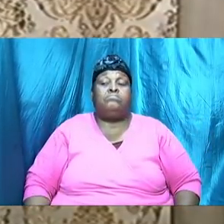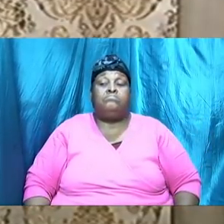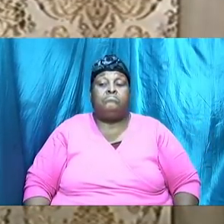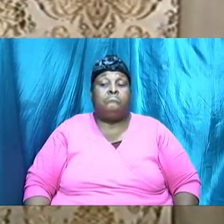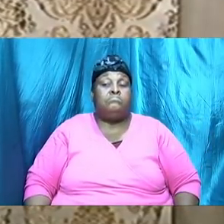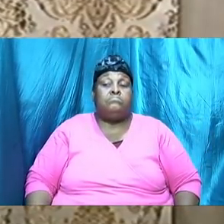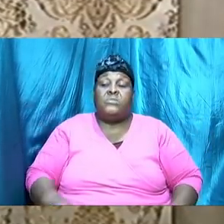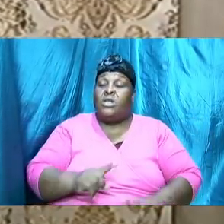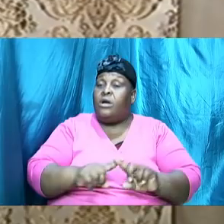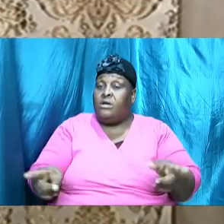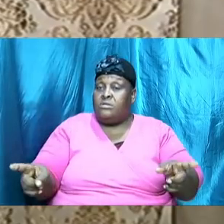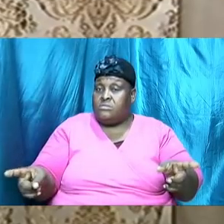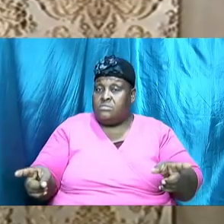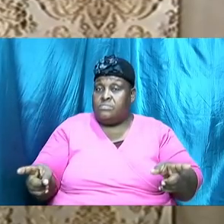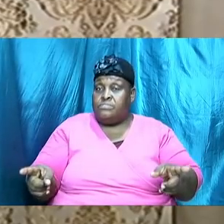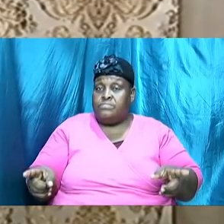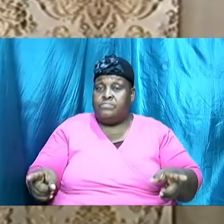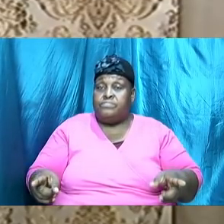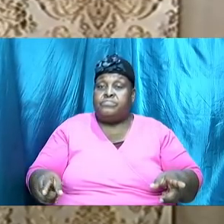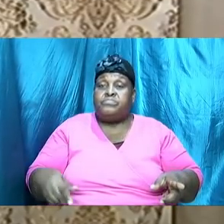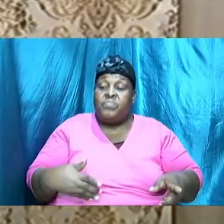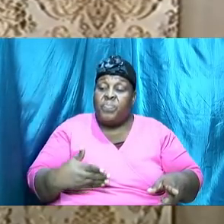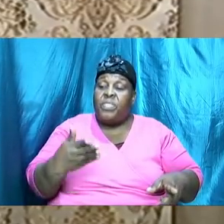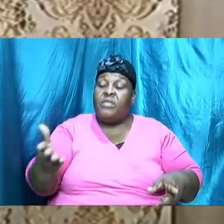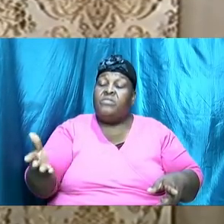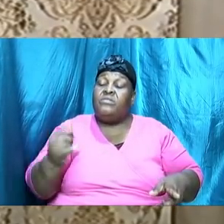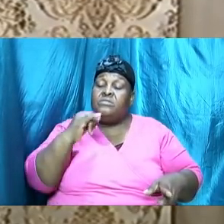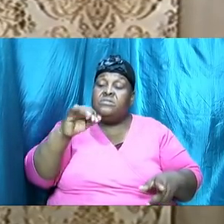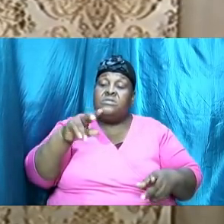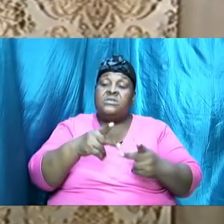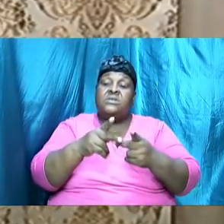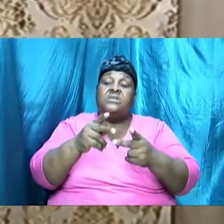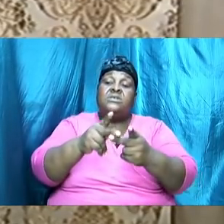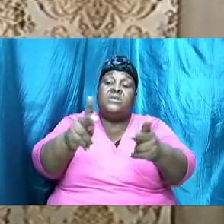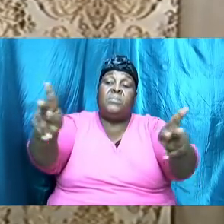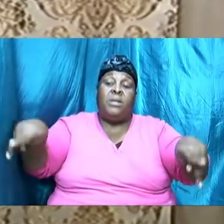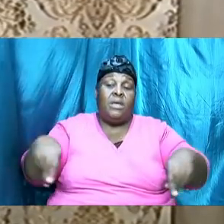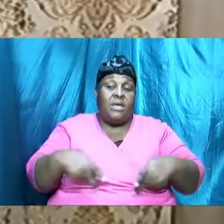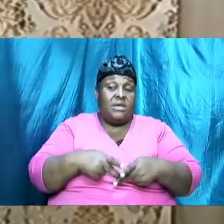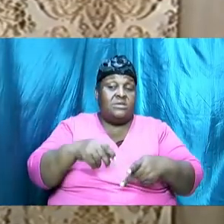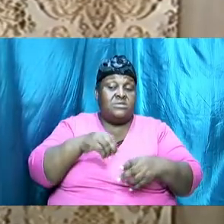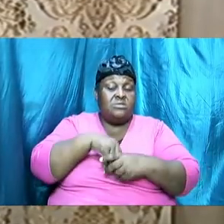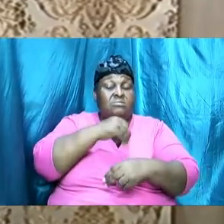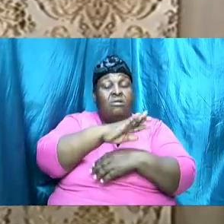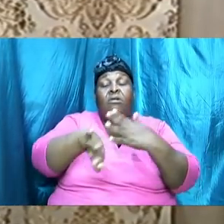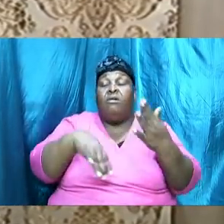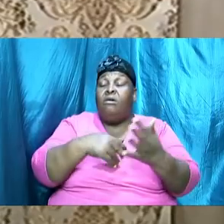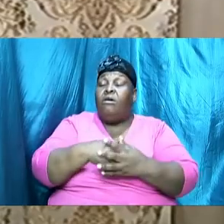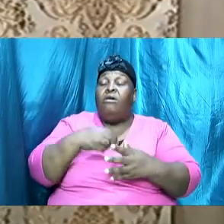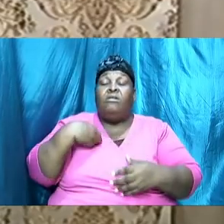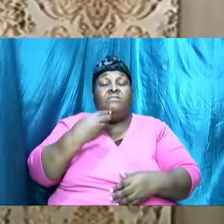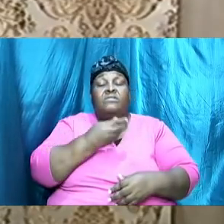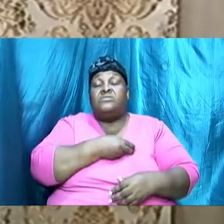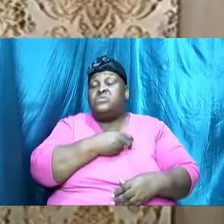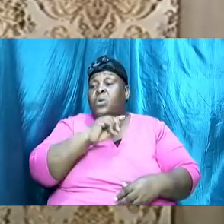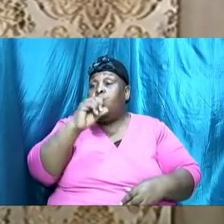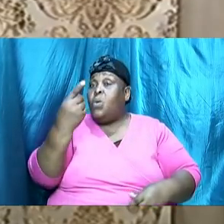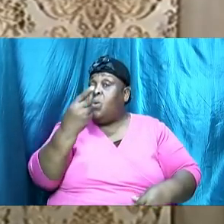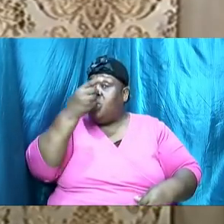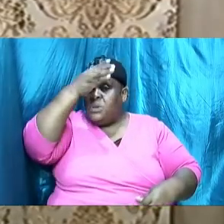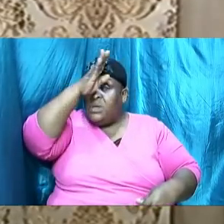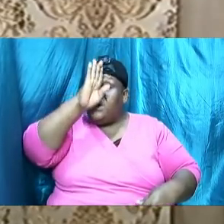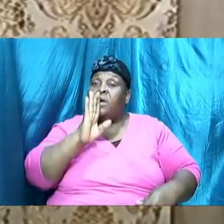cannot there is a place in all of us brothers and sisters that only